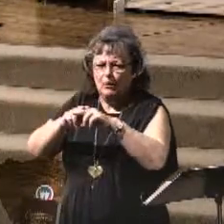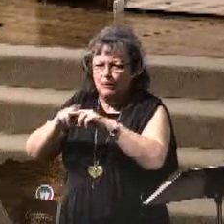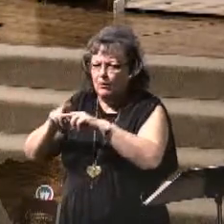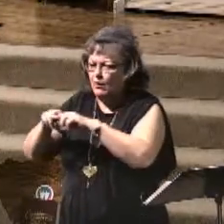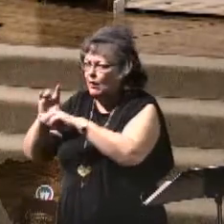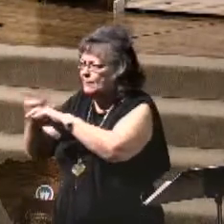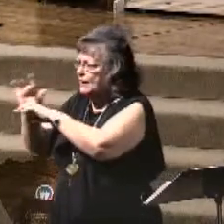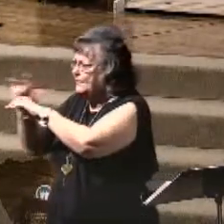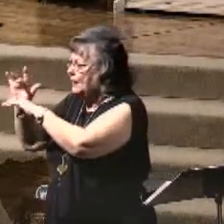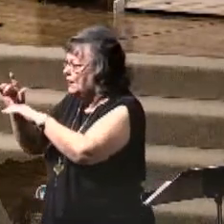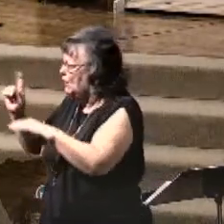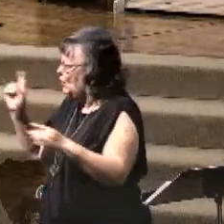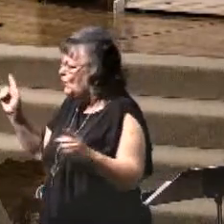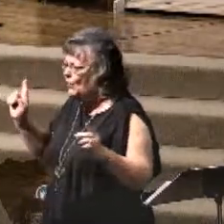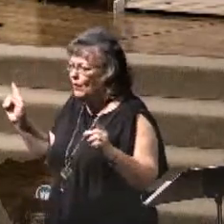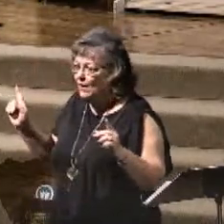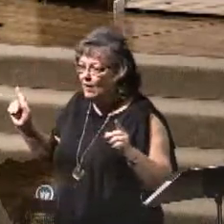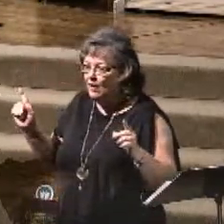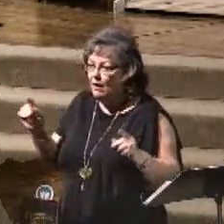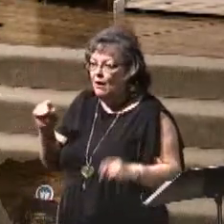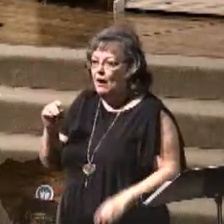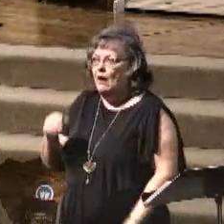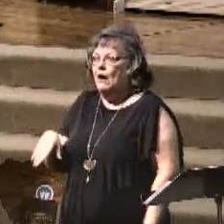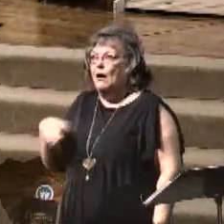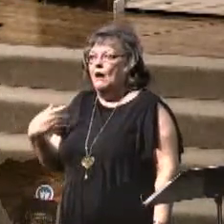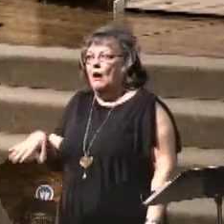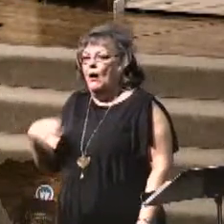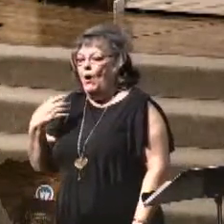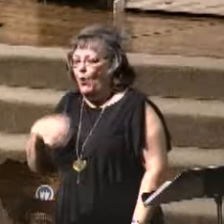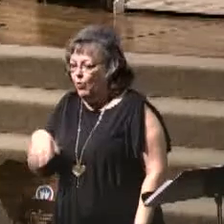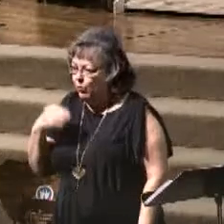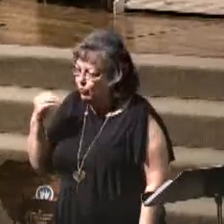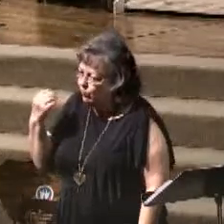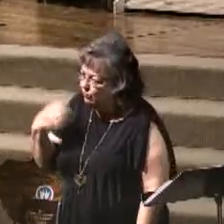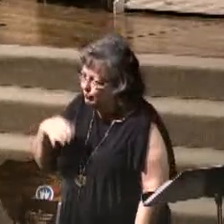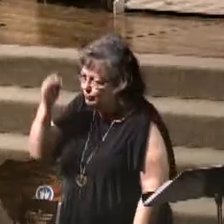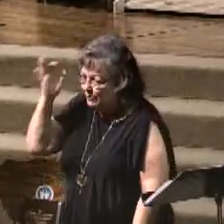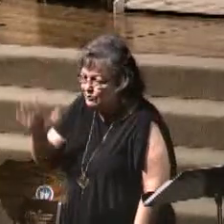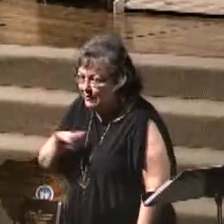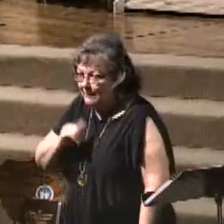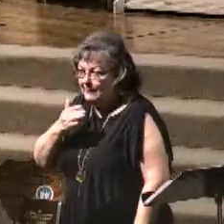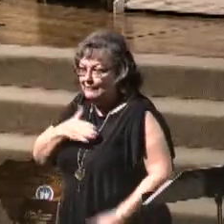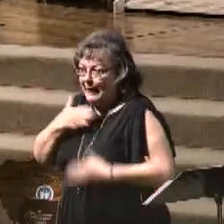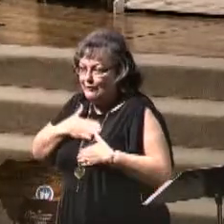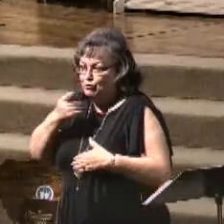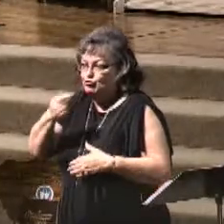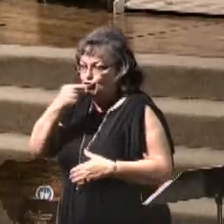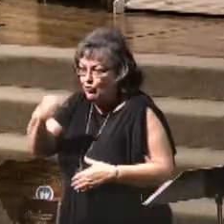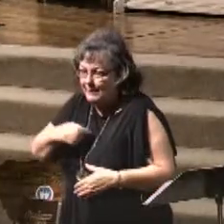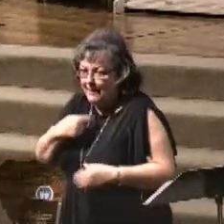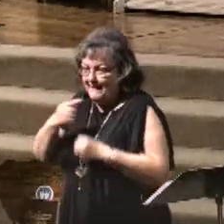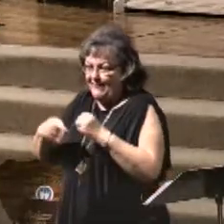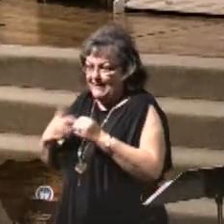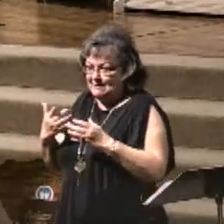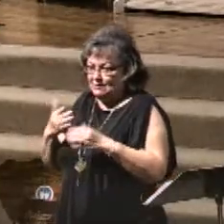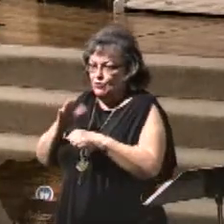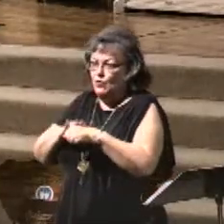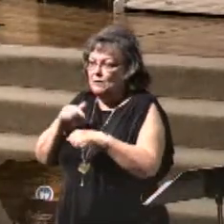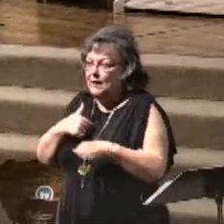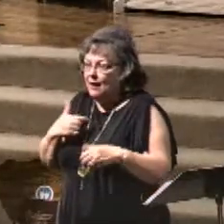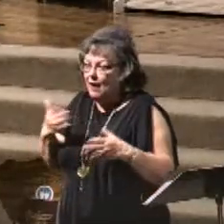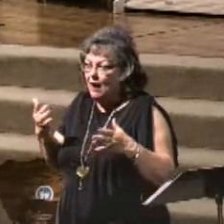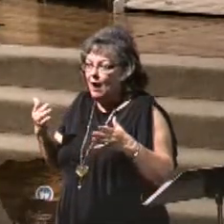Oh, preacher, I'm glad you told me. I am so thankful that you told me about this, because,